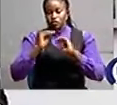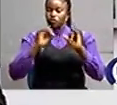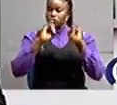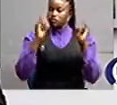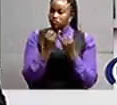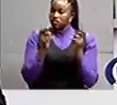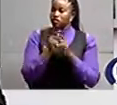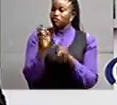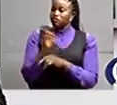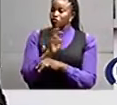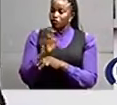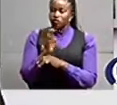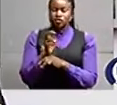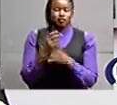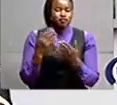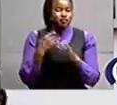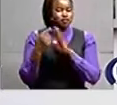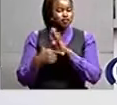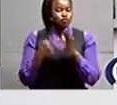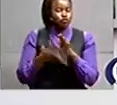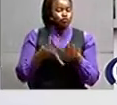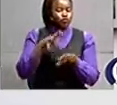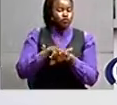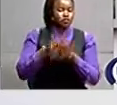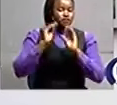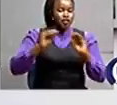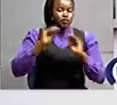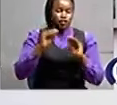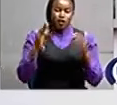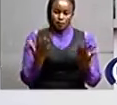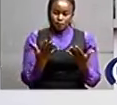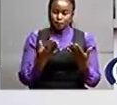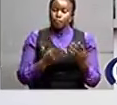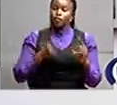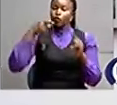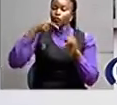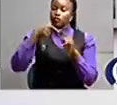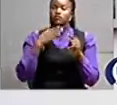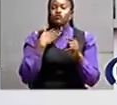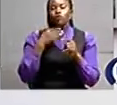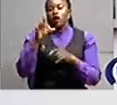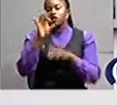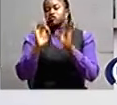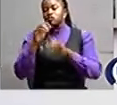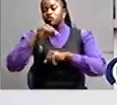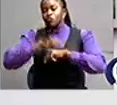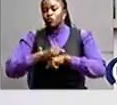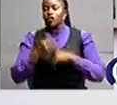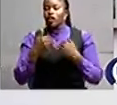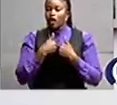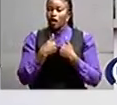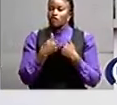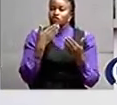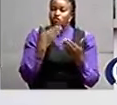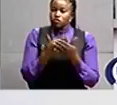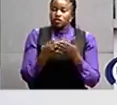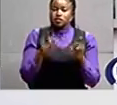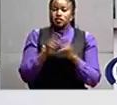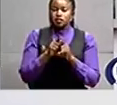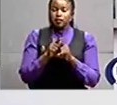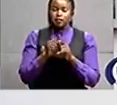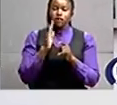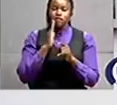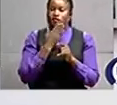monitor the status of inclusive education. Now, this itinerary aims at identifying schools with facilities that favor persons with